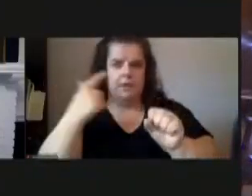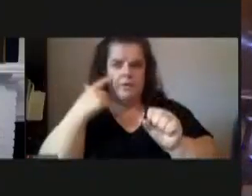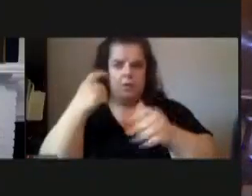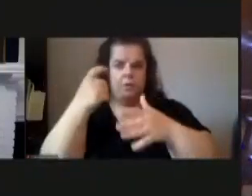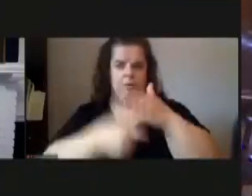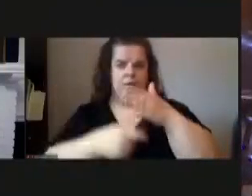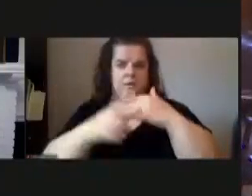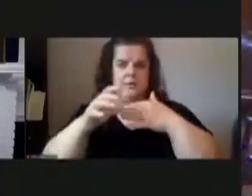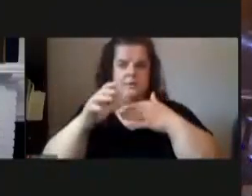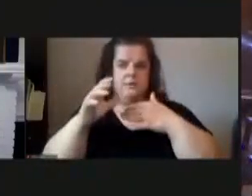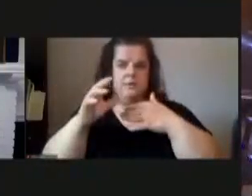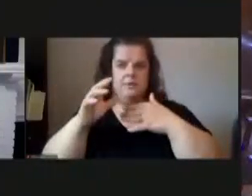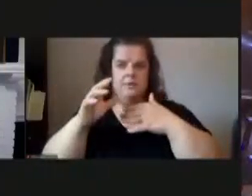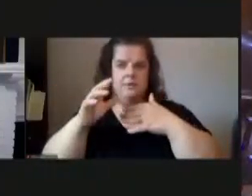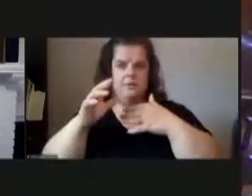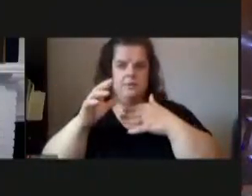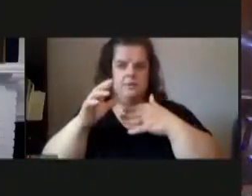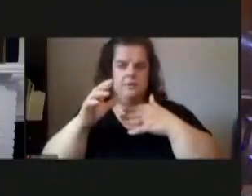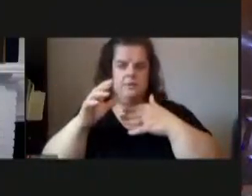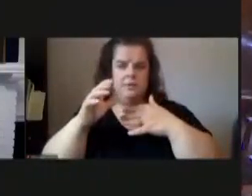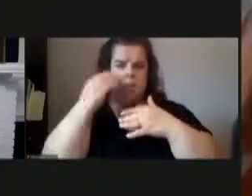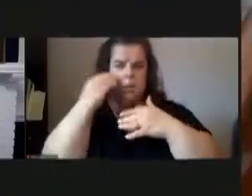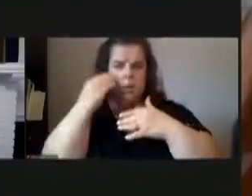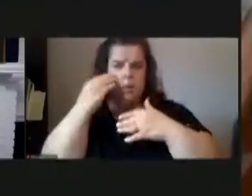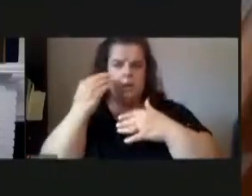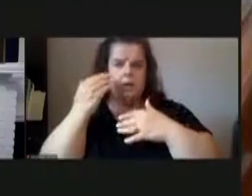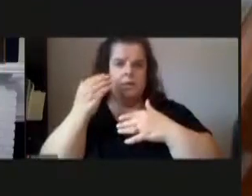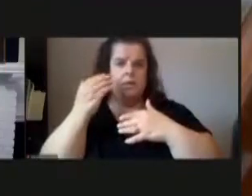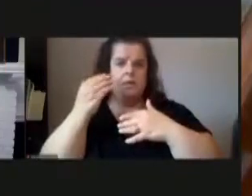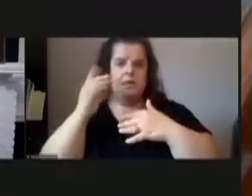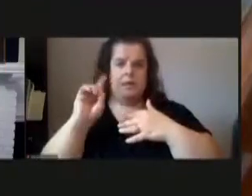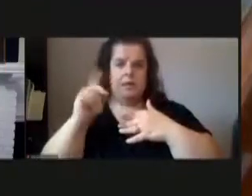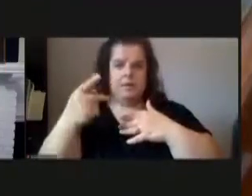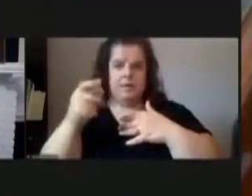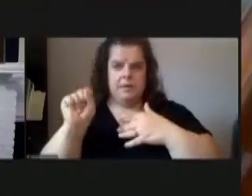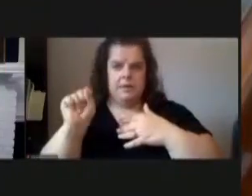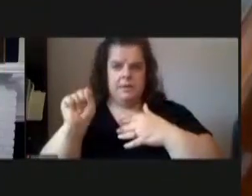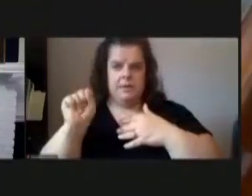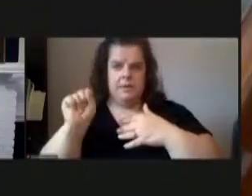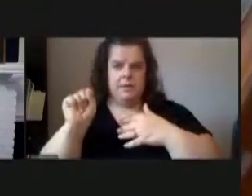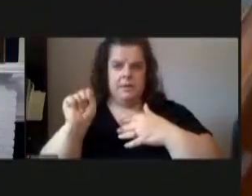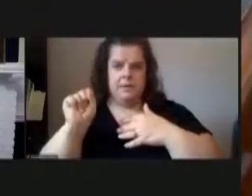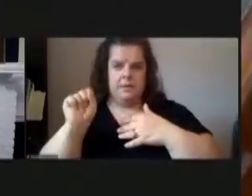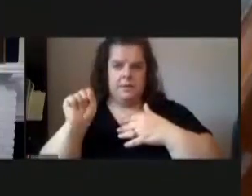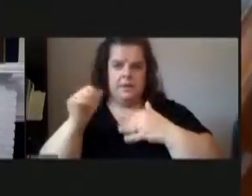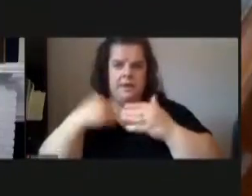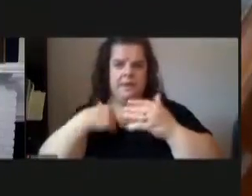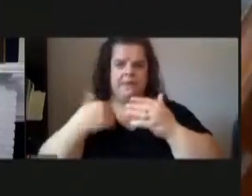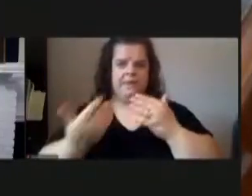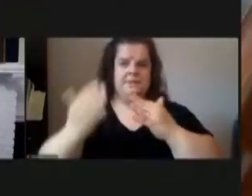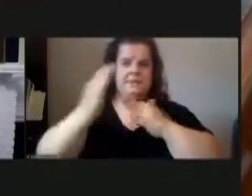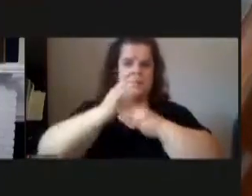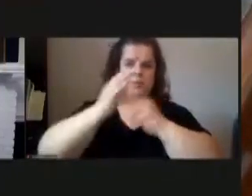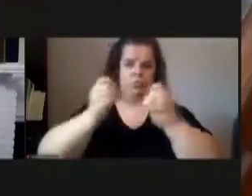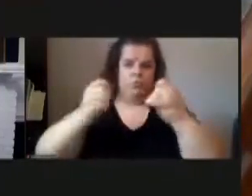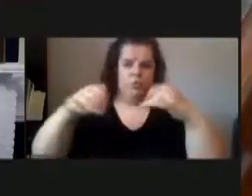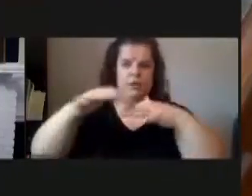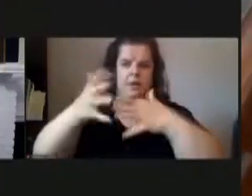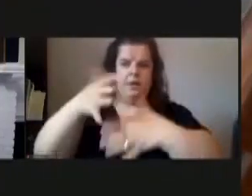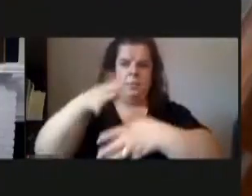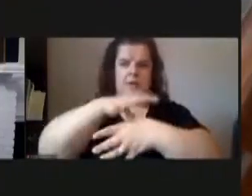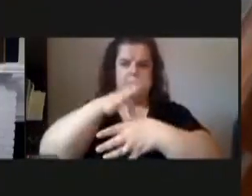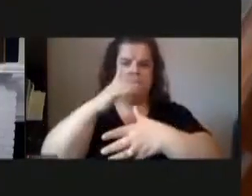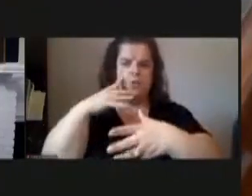permitting um and knowing that pps has top priority in terms of that algorithm that internal